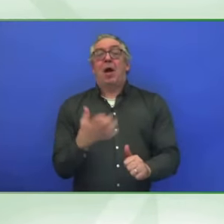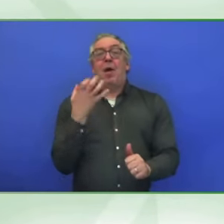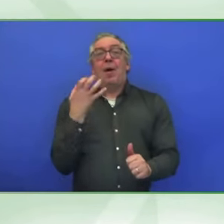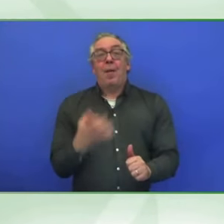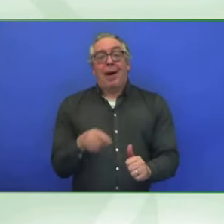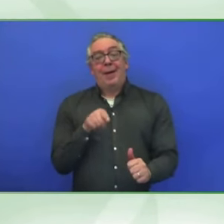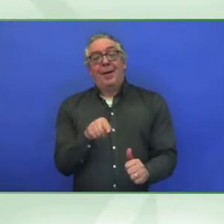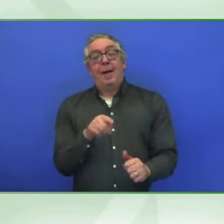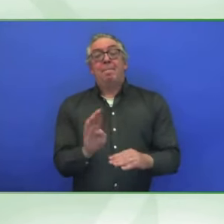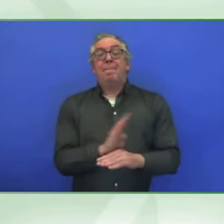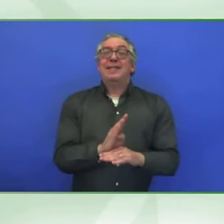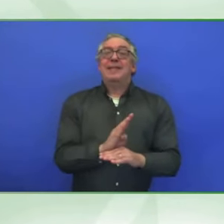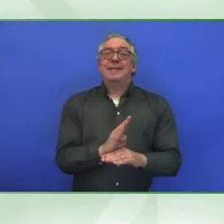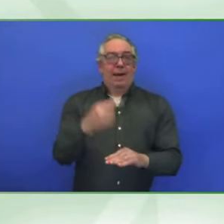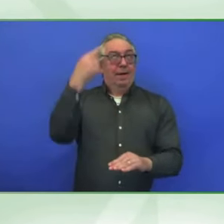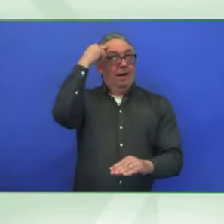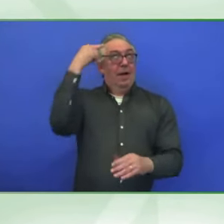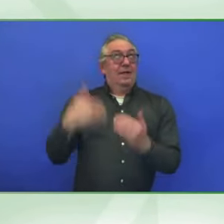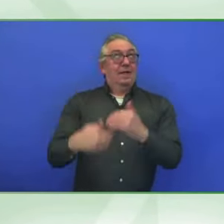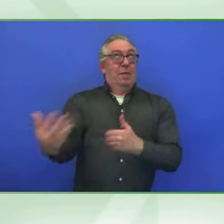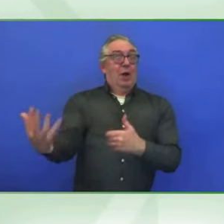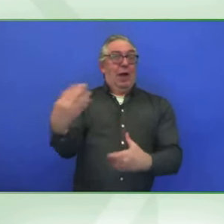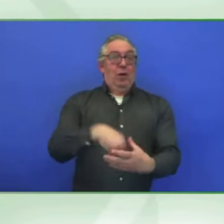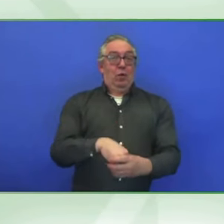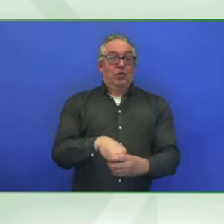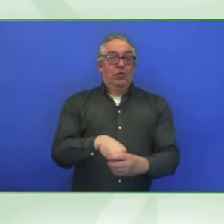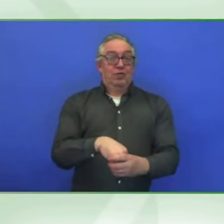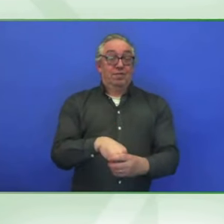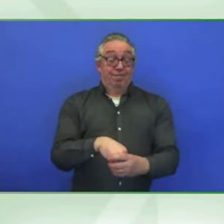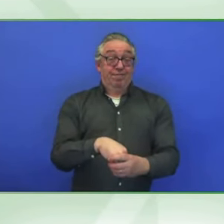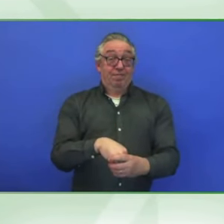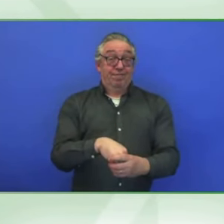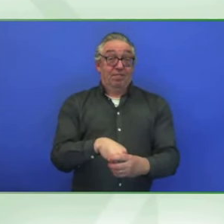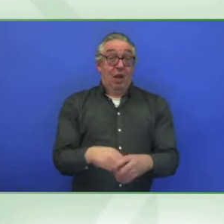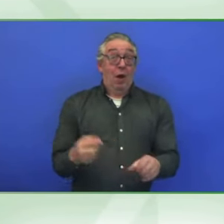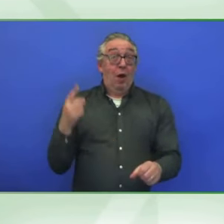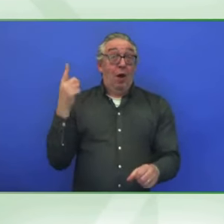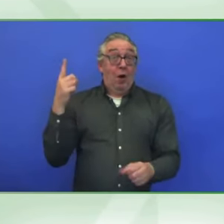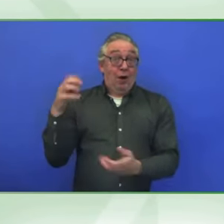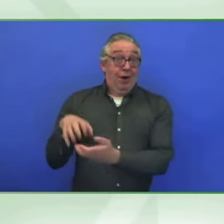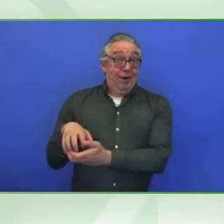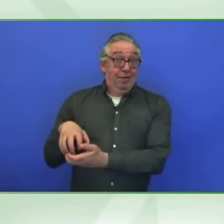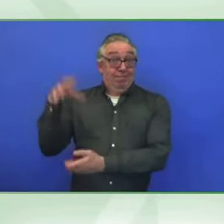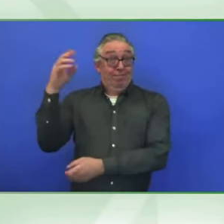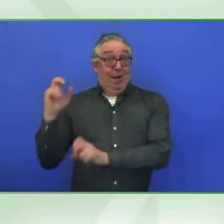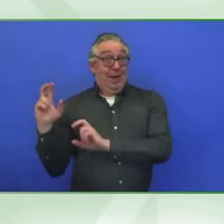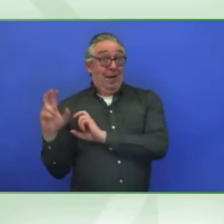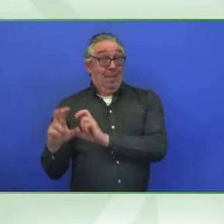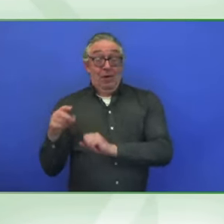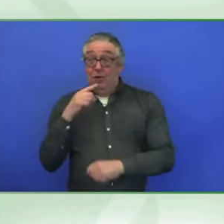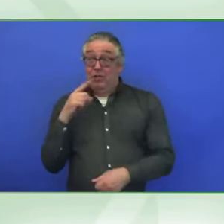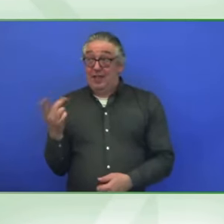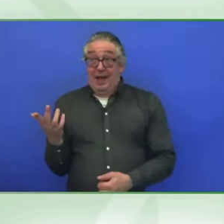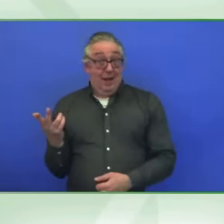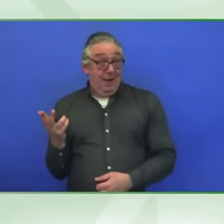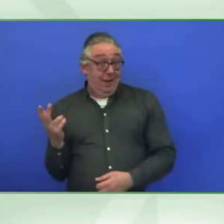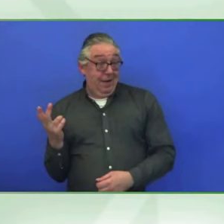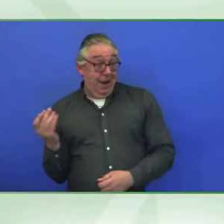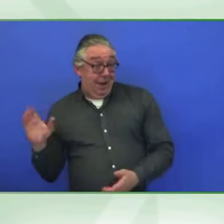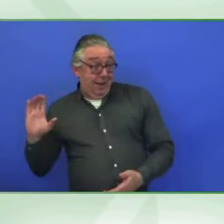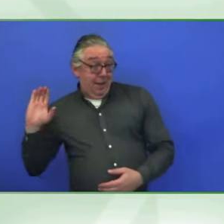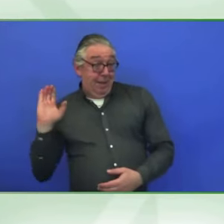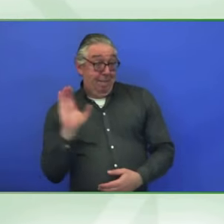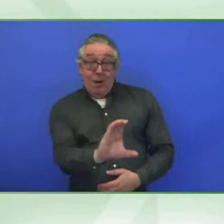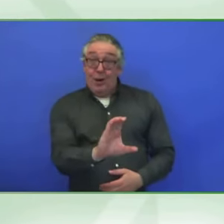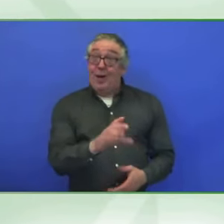Because after they've received their funding, as one of the venture capitalists told me, it's too late. They're just trying to survive, right? They're trying to meet all the pressures that are on